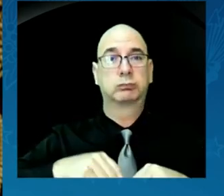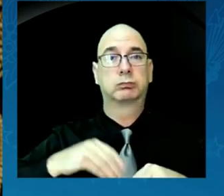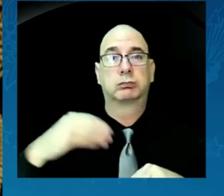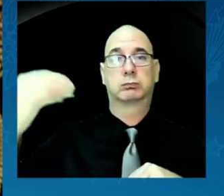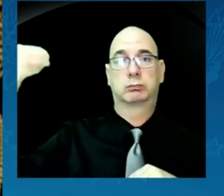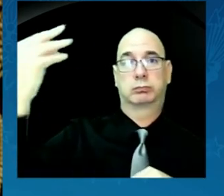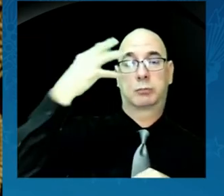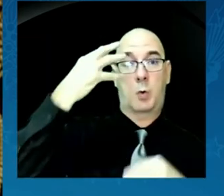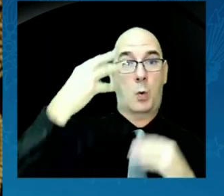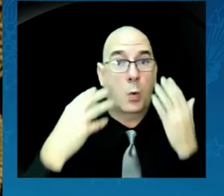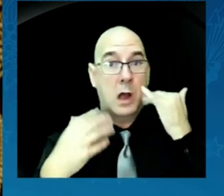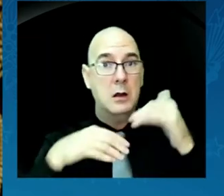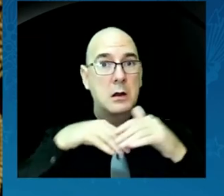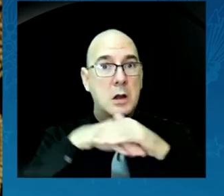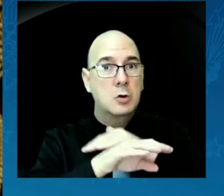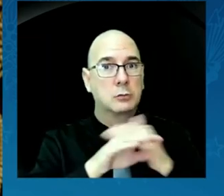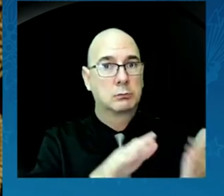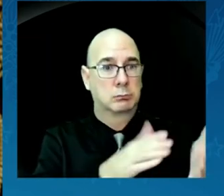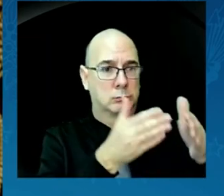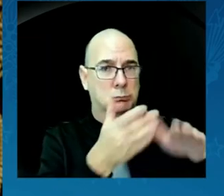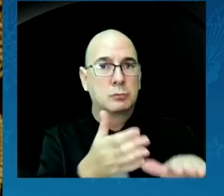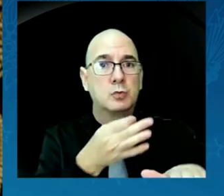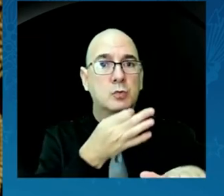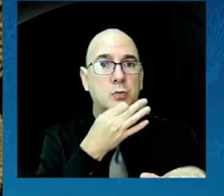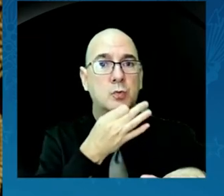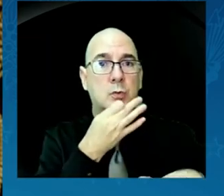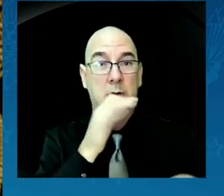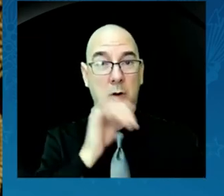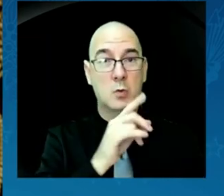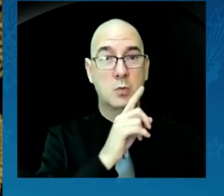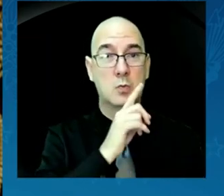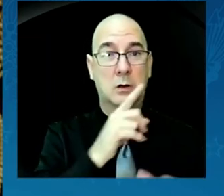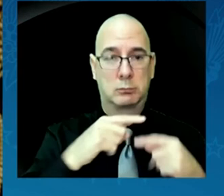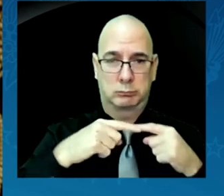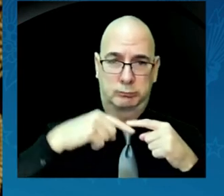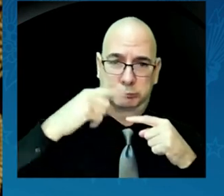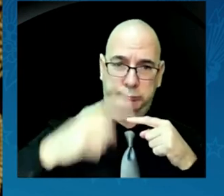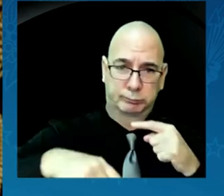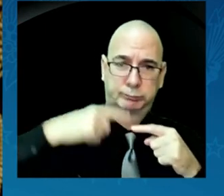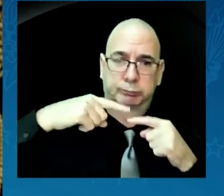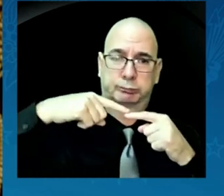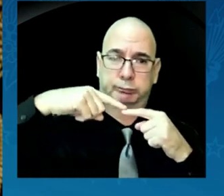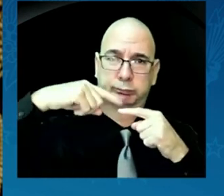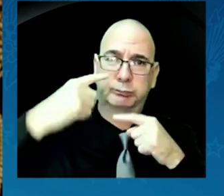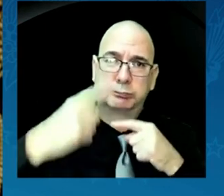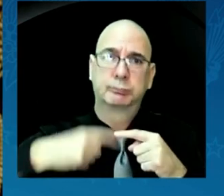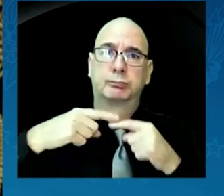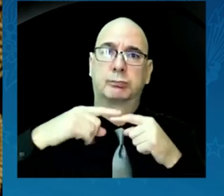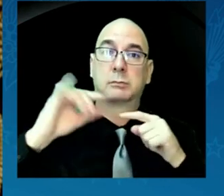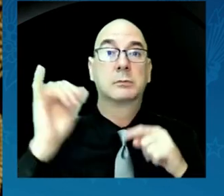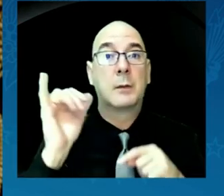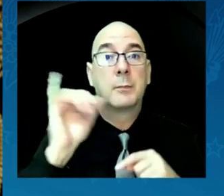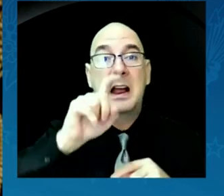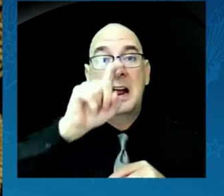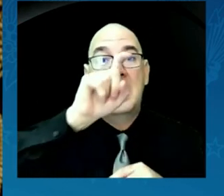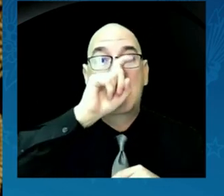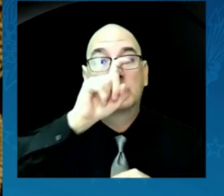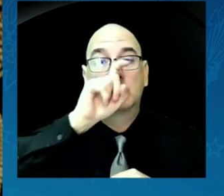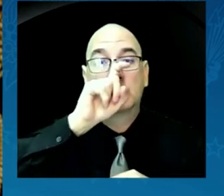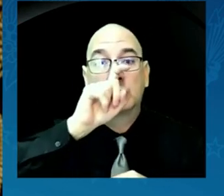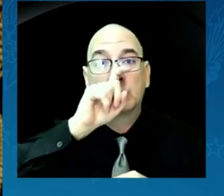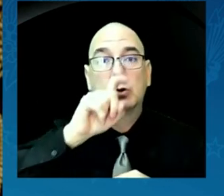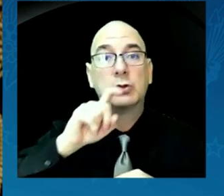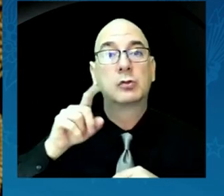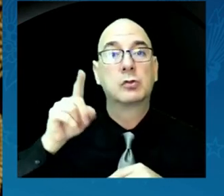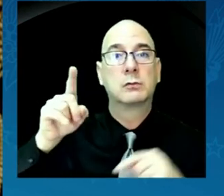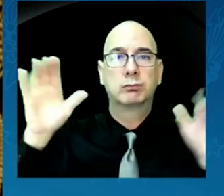soon within a true circle of motion. like eagle rounding out the morning inside us. We